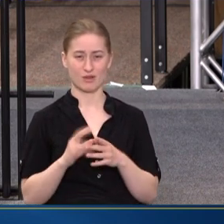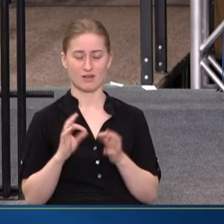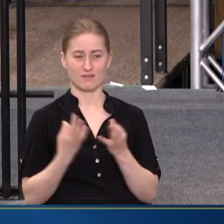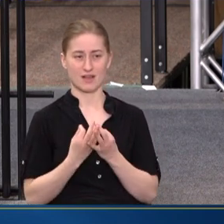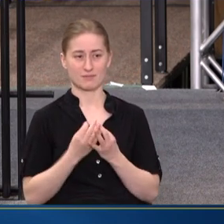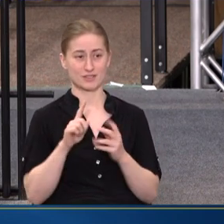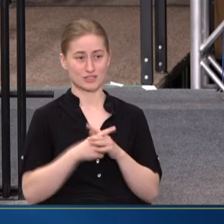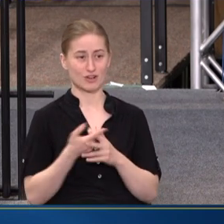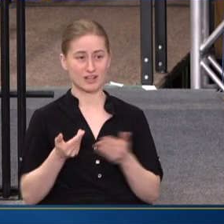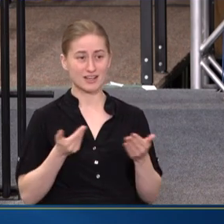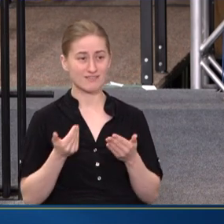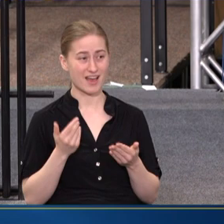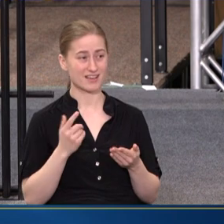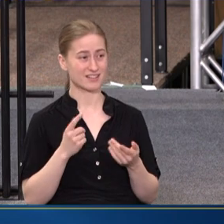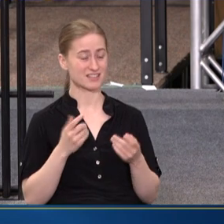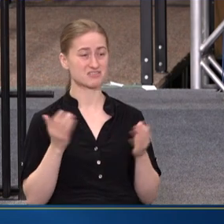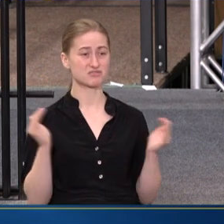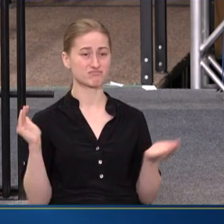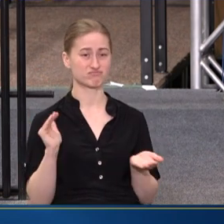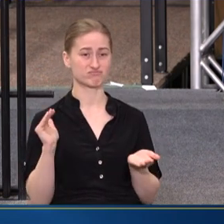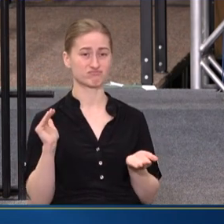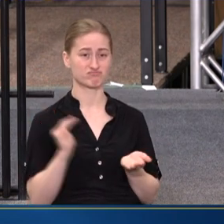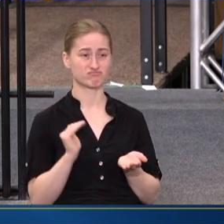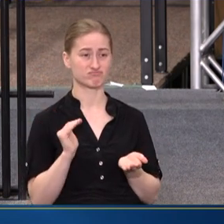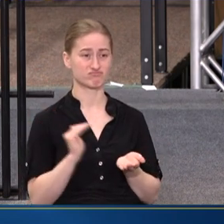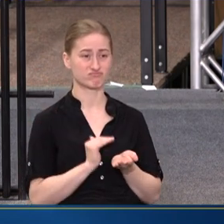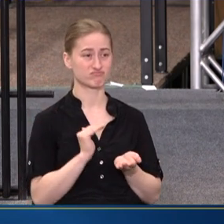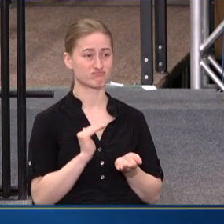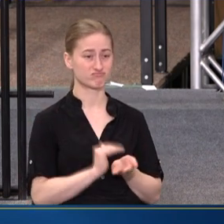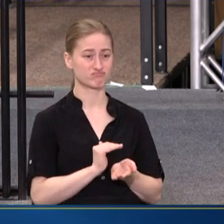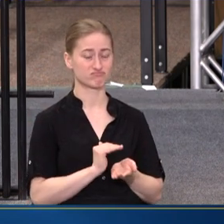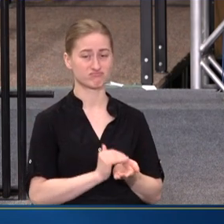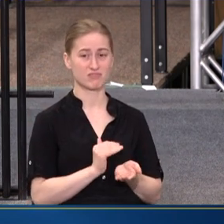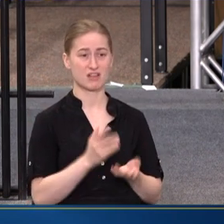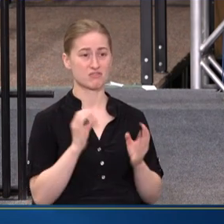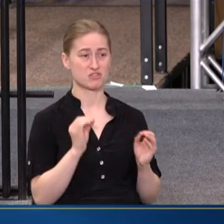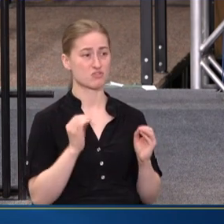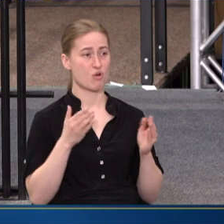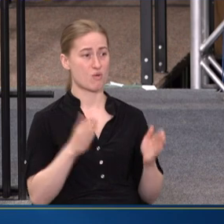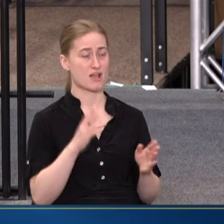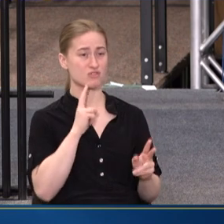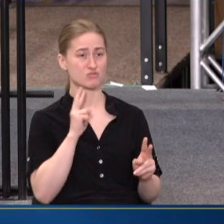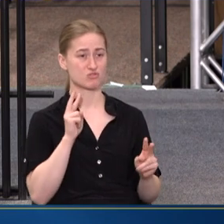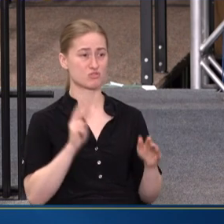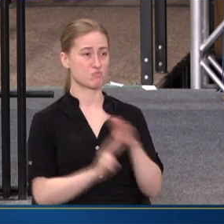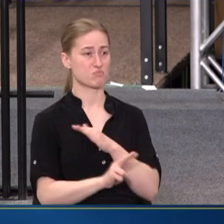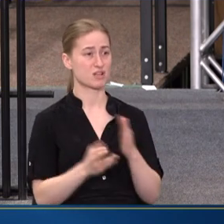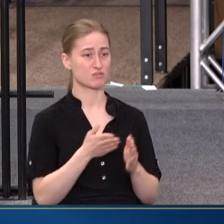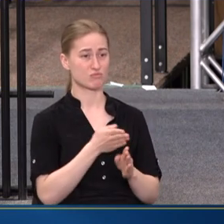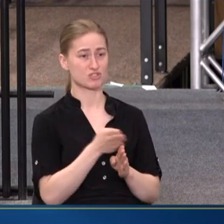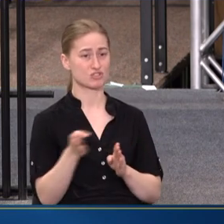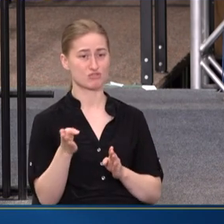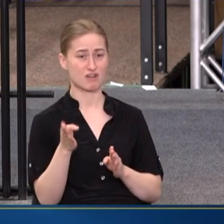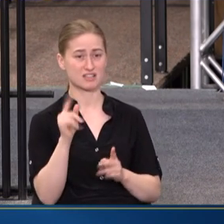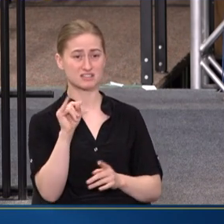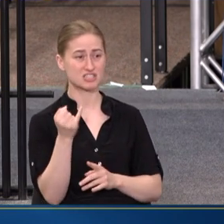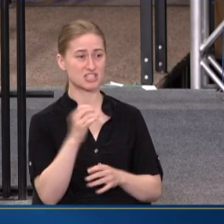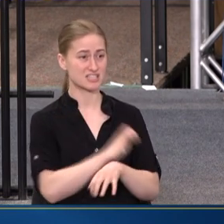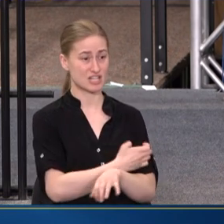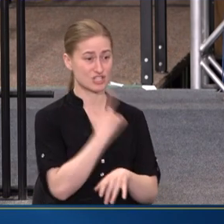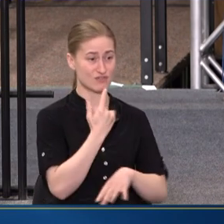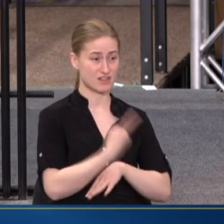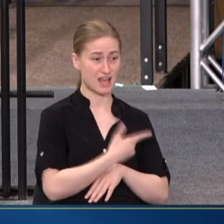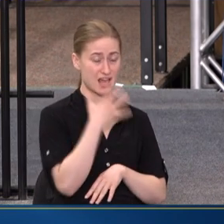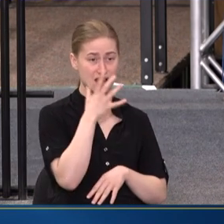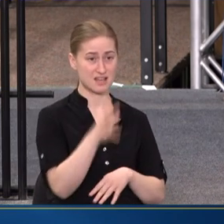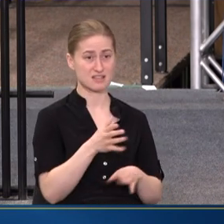STARTED INVITING US TO FEWER FAMILY FUNCTIONS BECAUSE THERE WAS NO WAY TO PREDICT WHAT DIRECTION TJ'S ENERGY FOR THE DAY